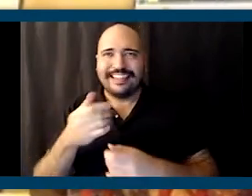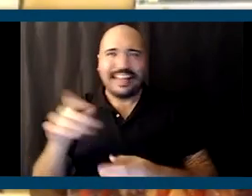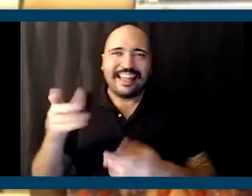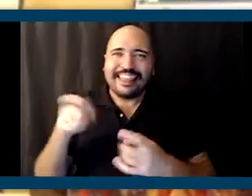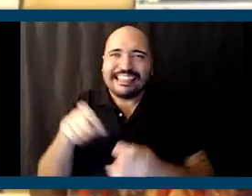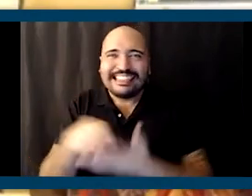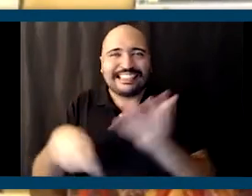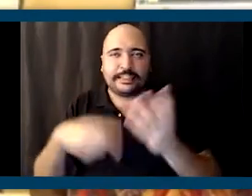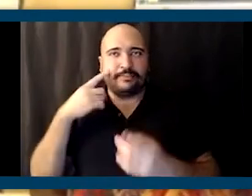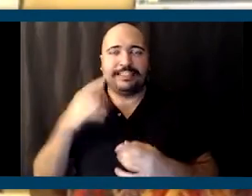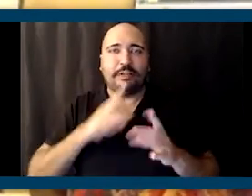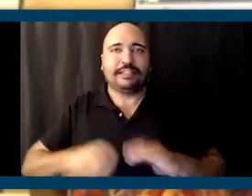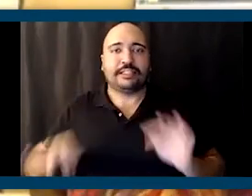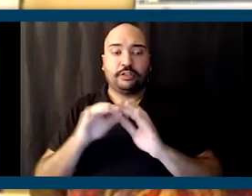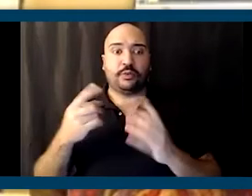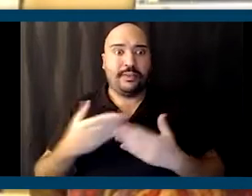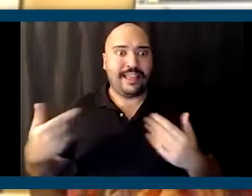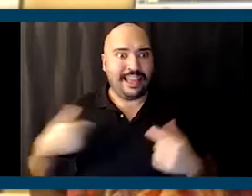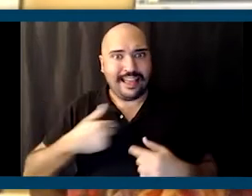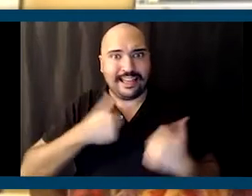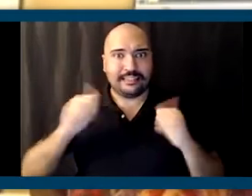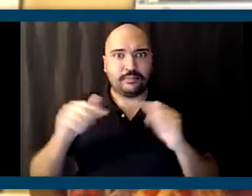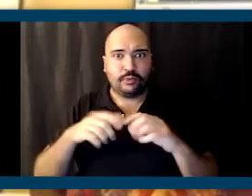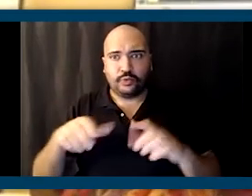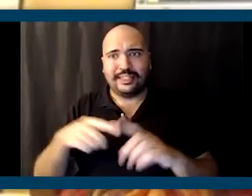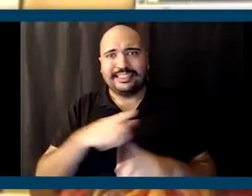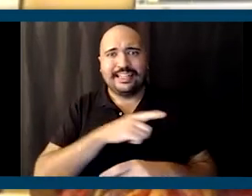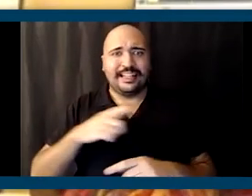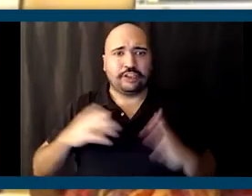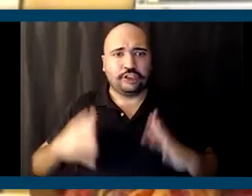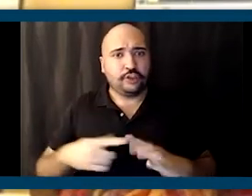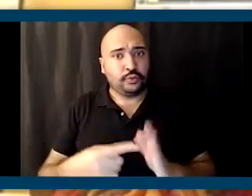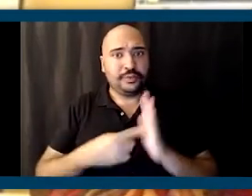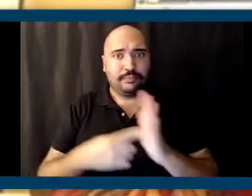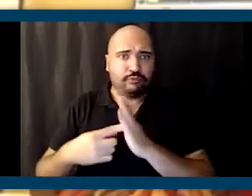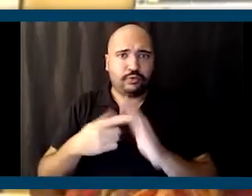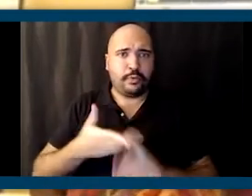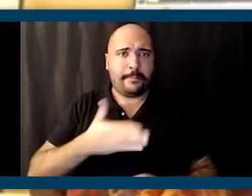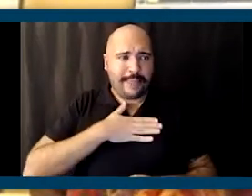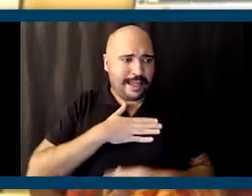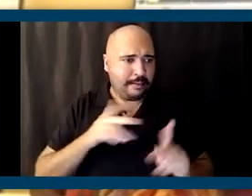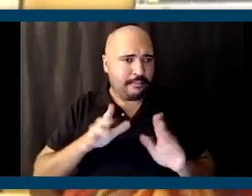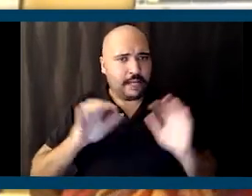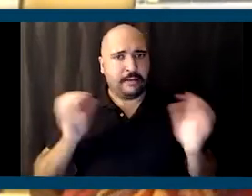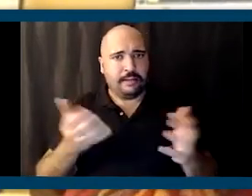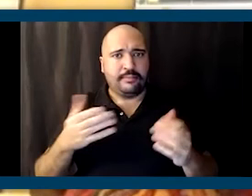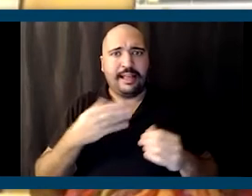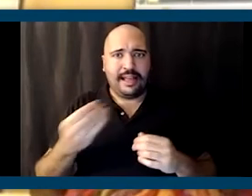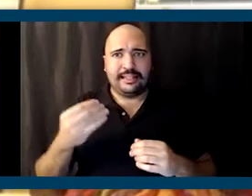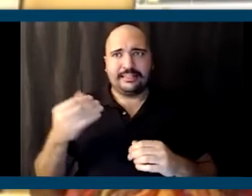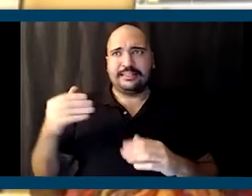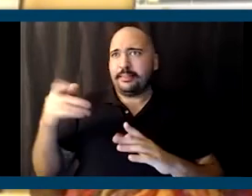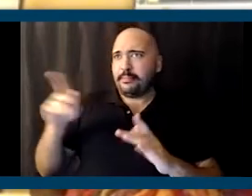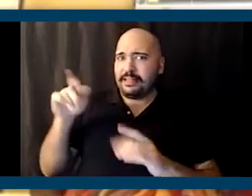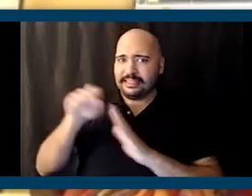I attempted to do as a legislator was to demonstrate to my constituents and to people in the state what I